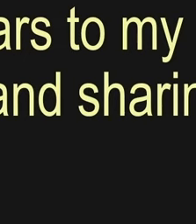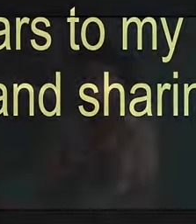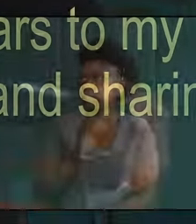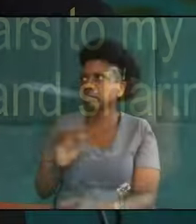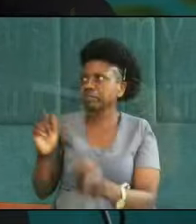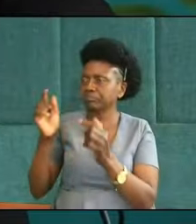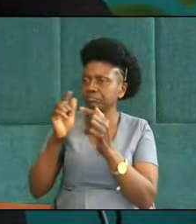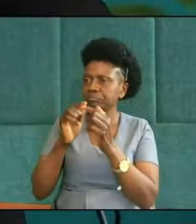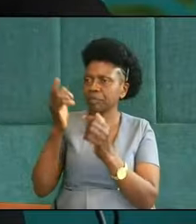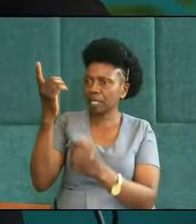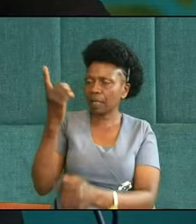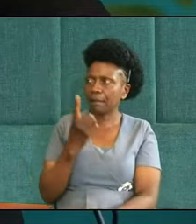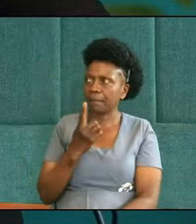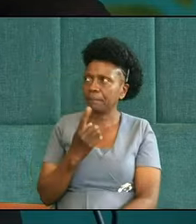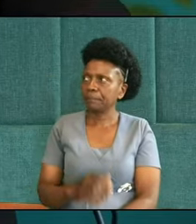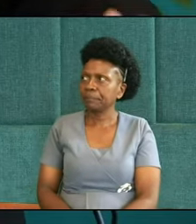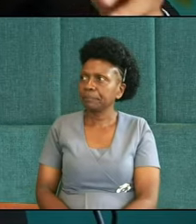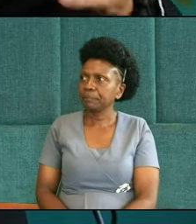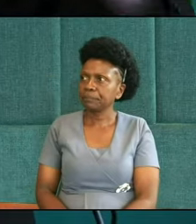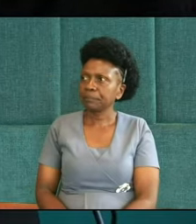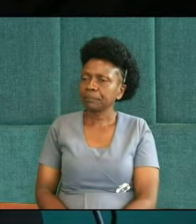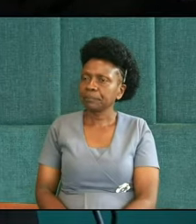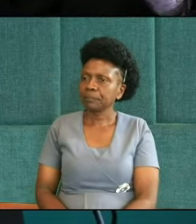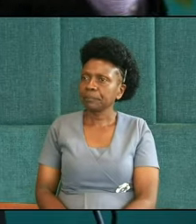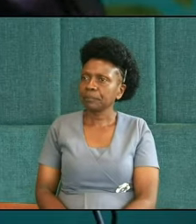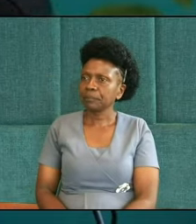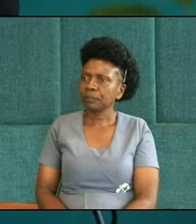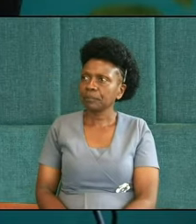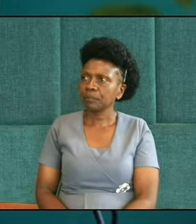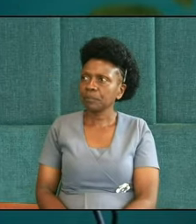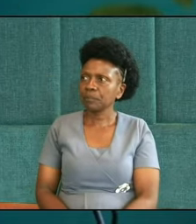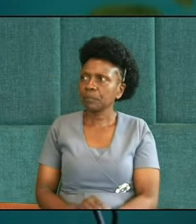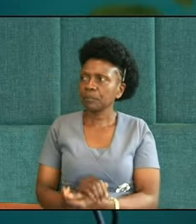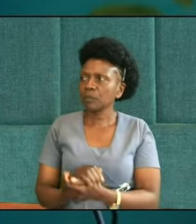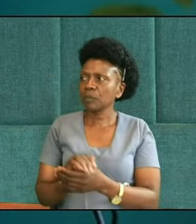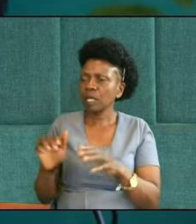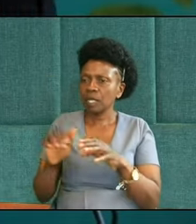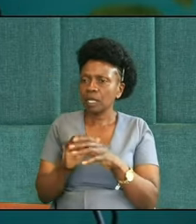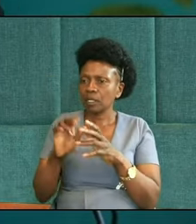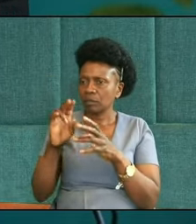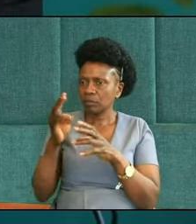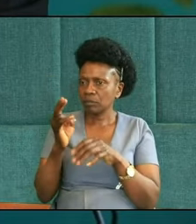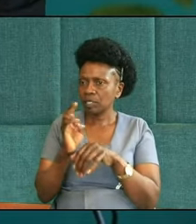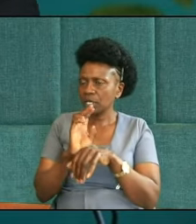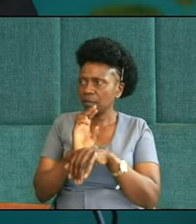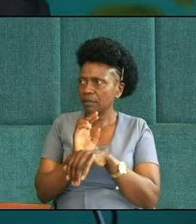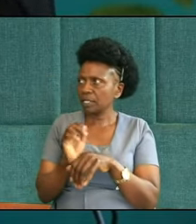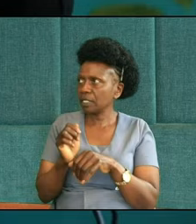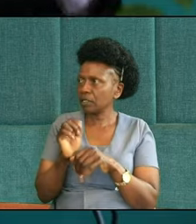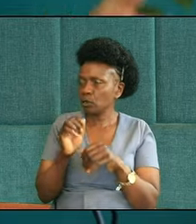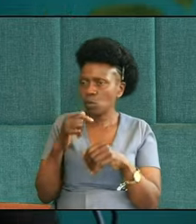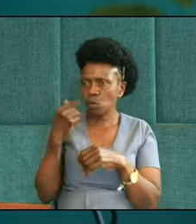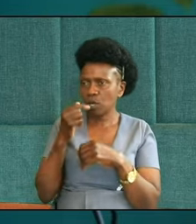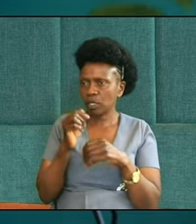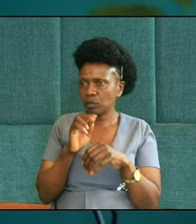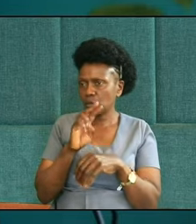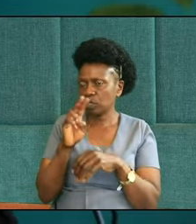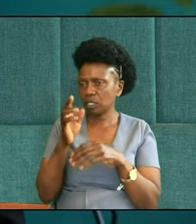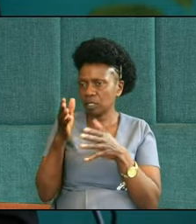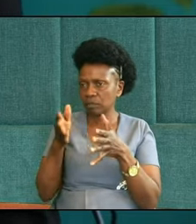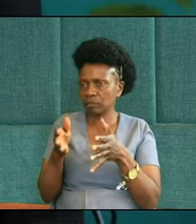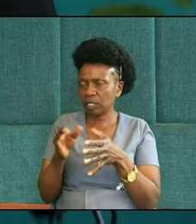in a nutshell, friends, whether you're a Christian, whether you're a Seventh Adventist, those of you watching online, those of you here,